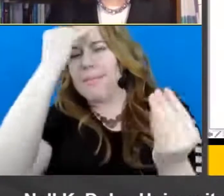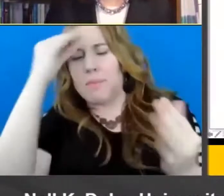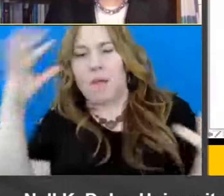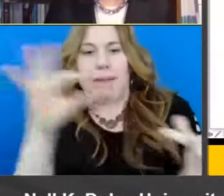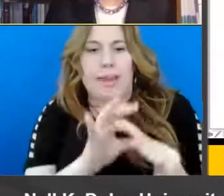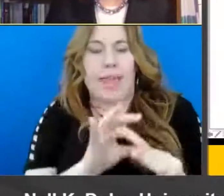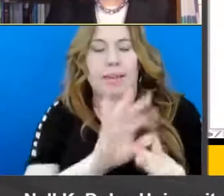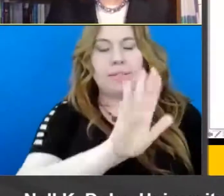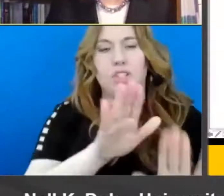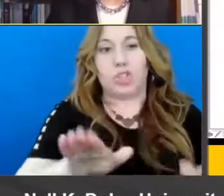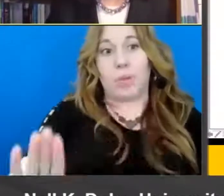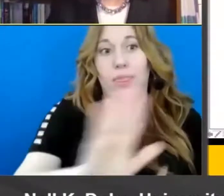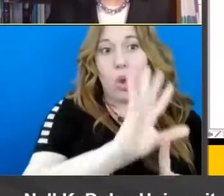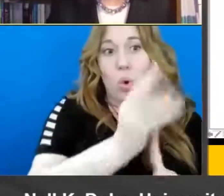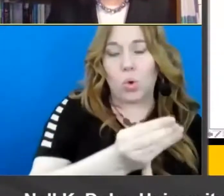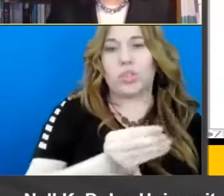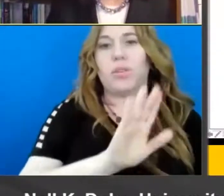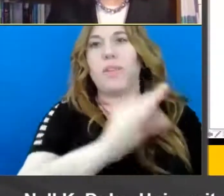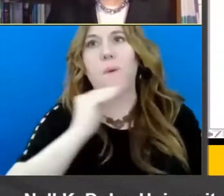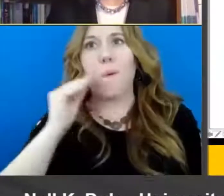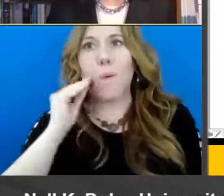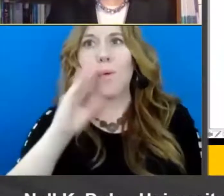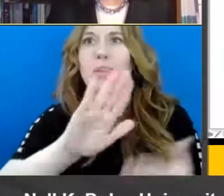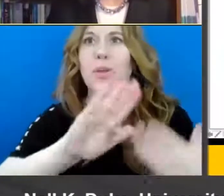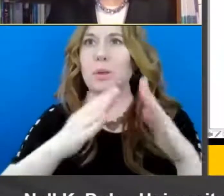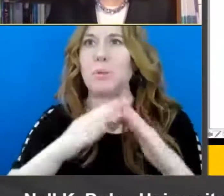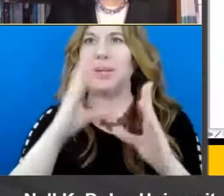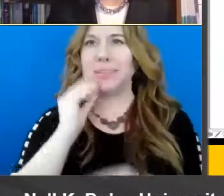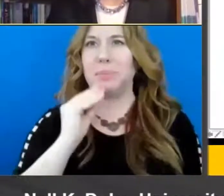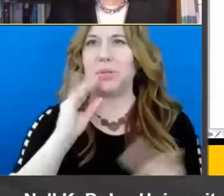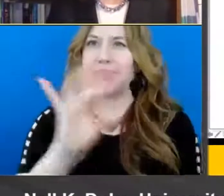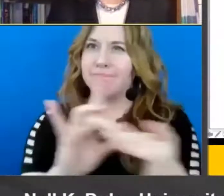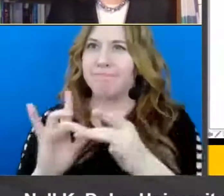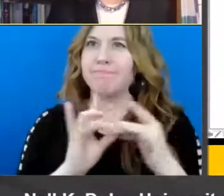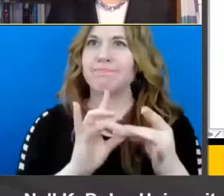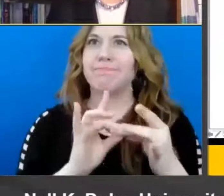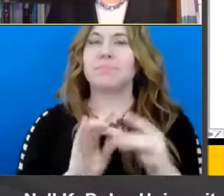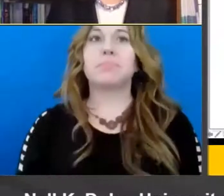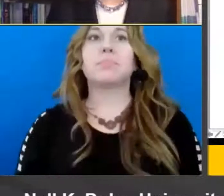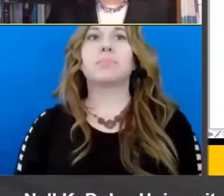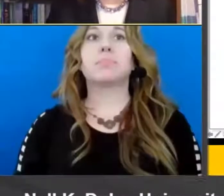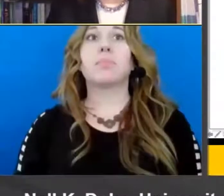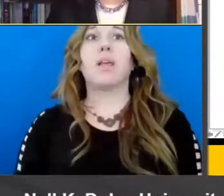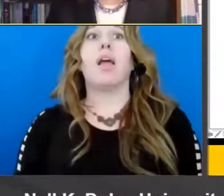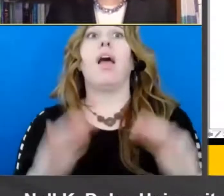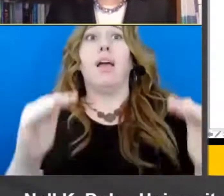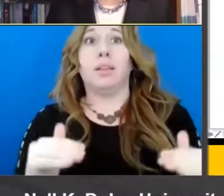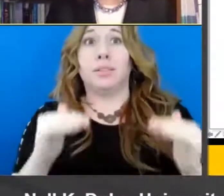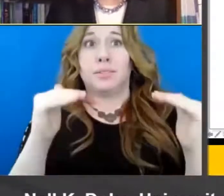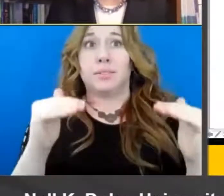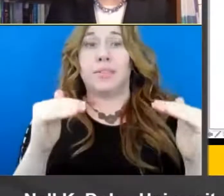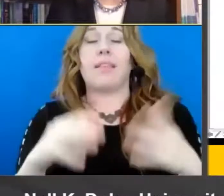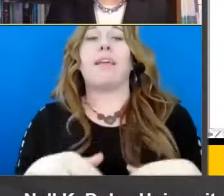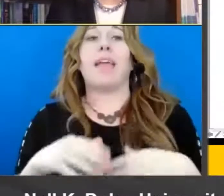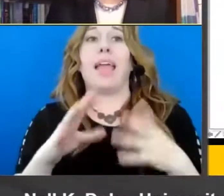cultures and to their um home and community experiences and then situated within that we have engagement with